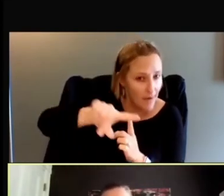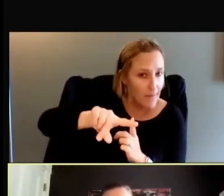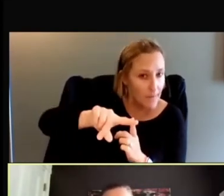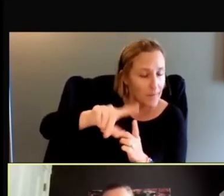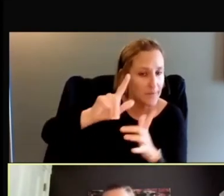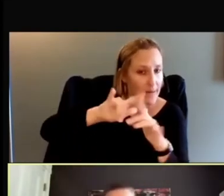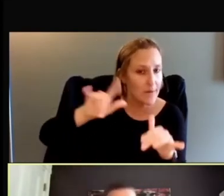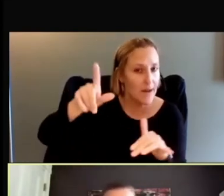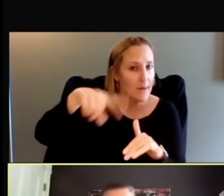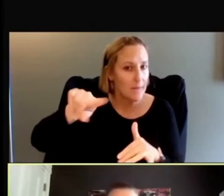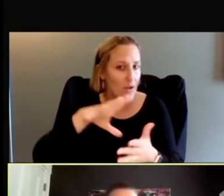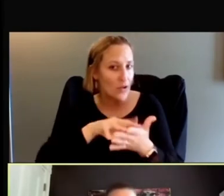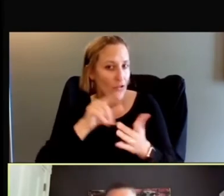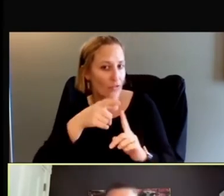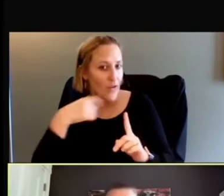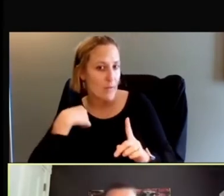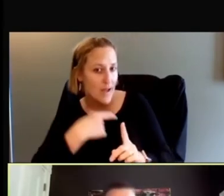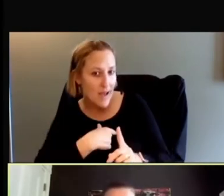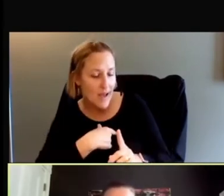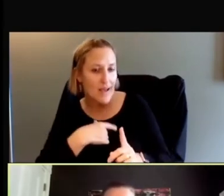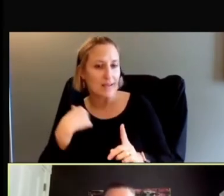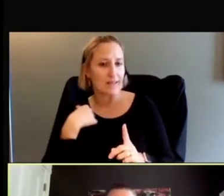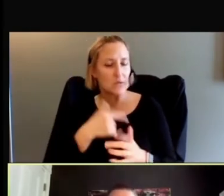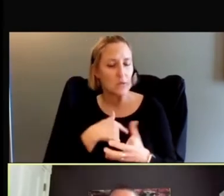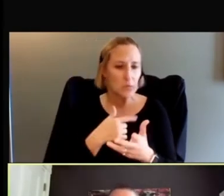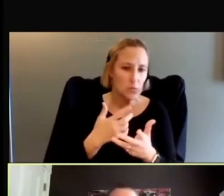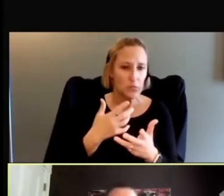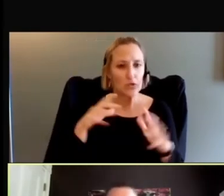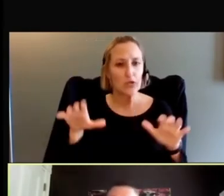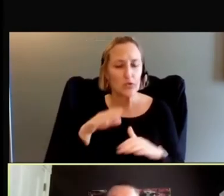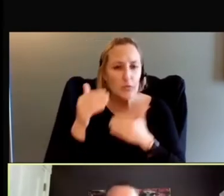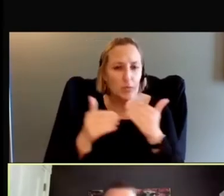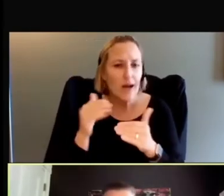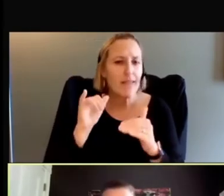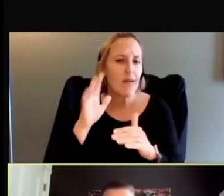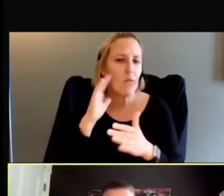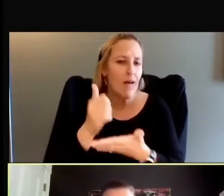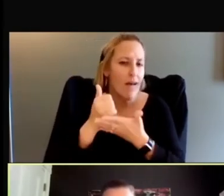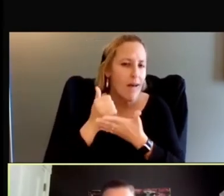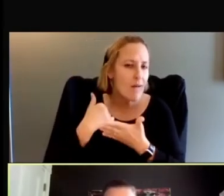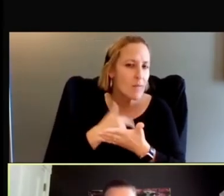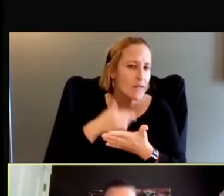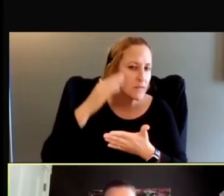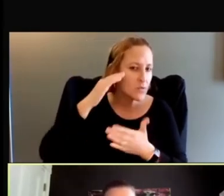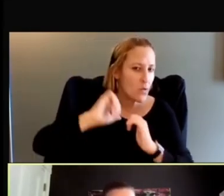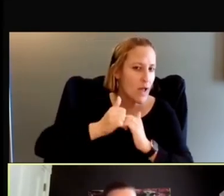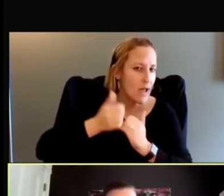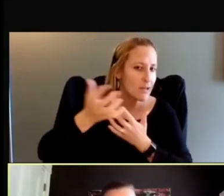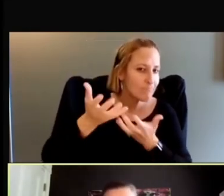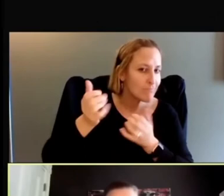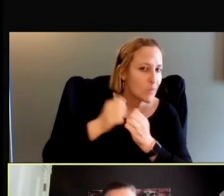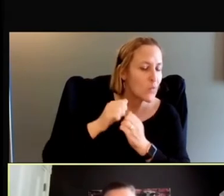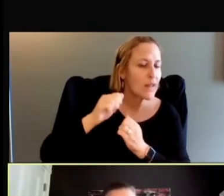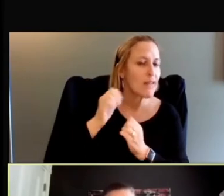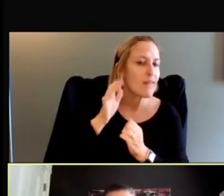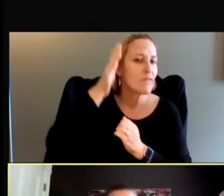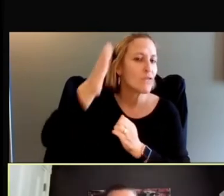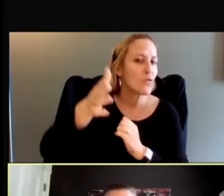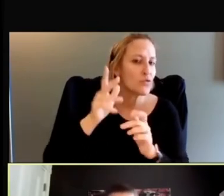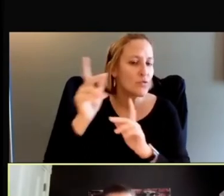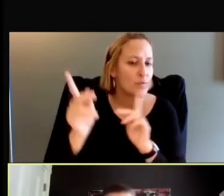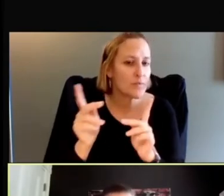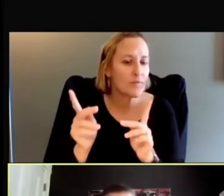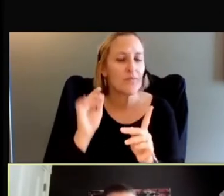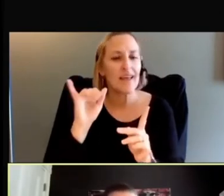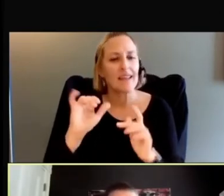even as we're doing consent processes, et cetera, that can inform the way we engage with future participants. So that's how I think about sort